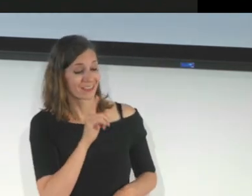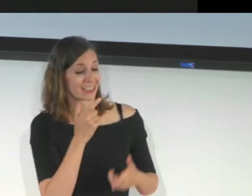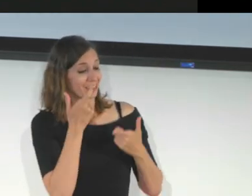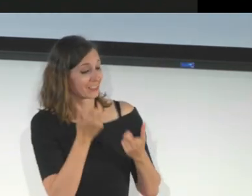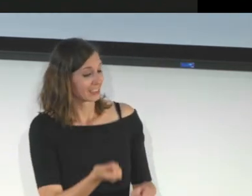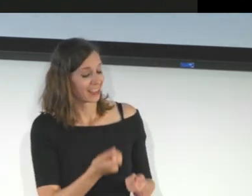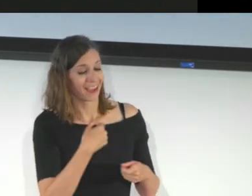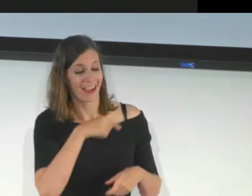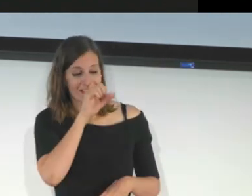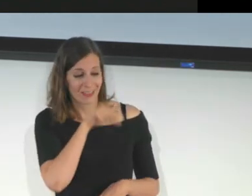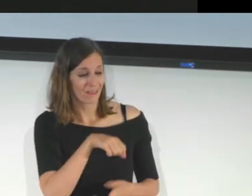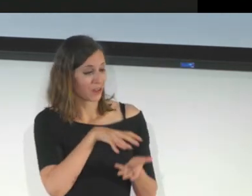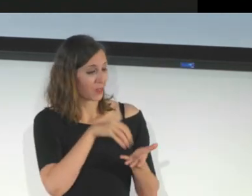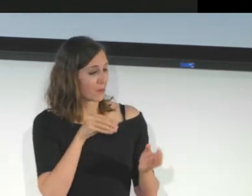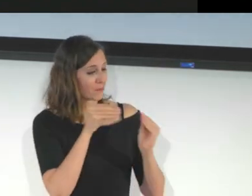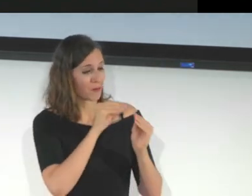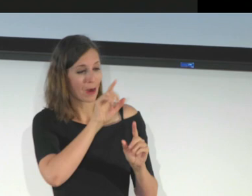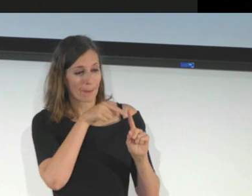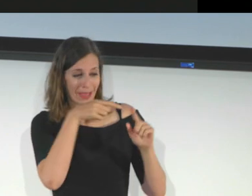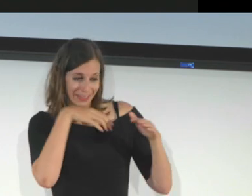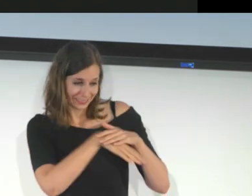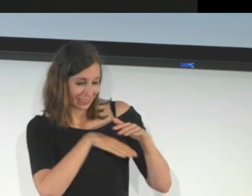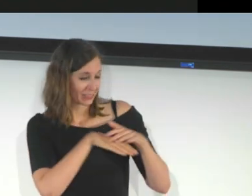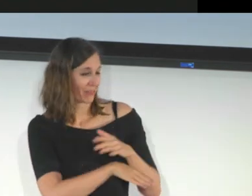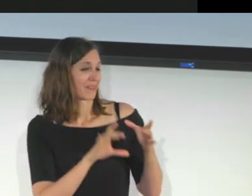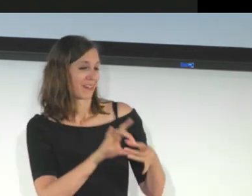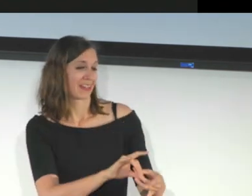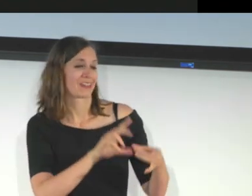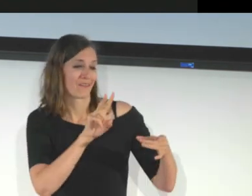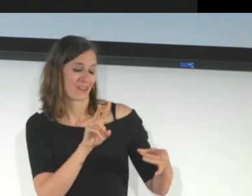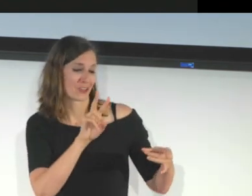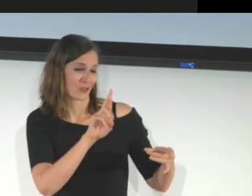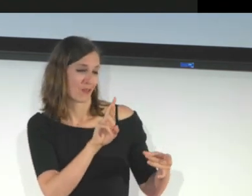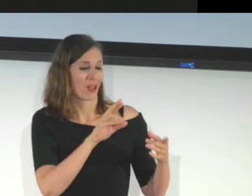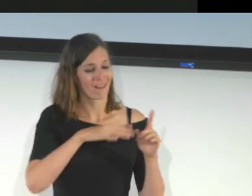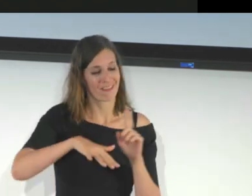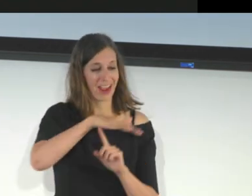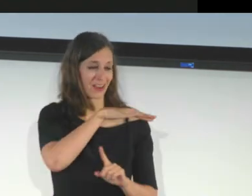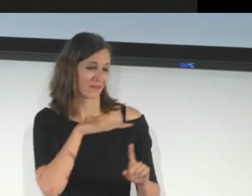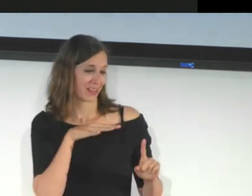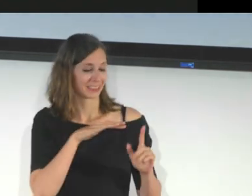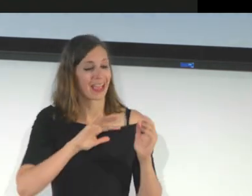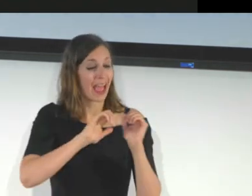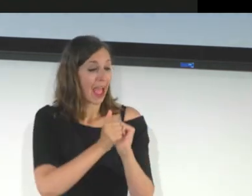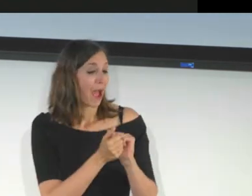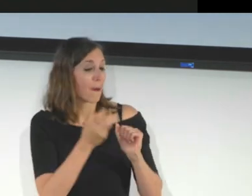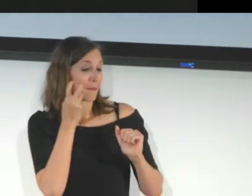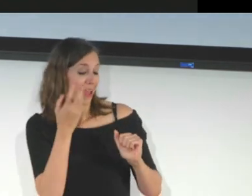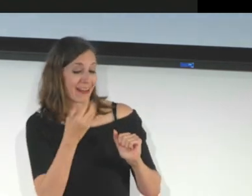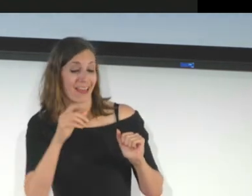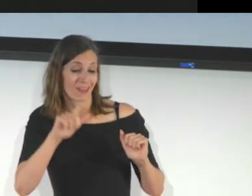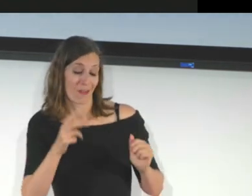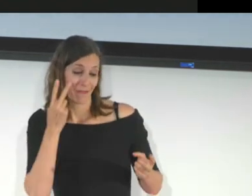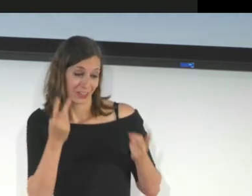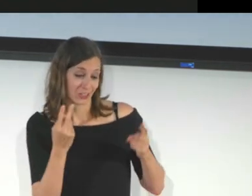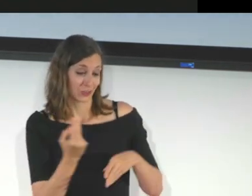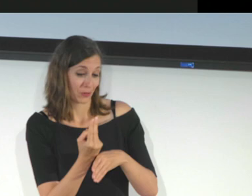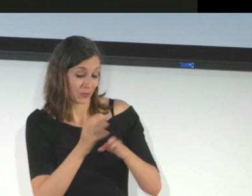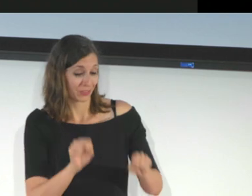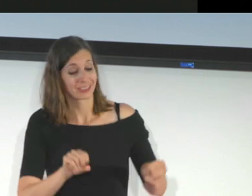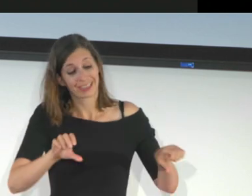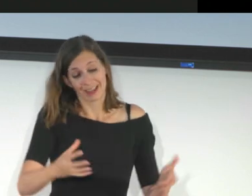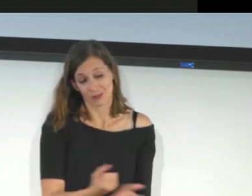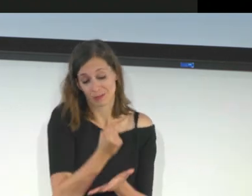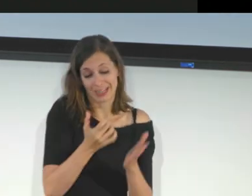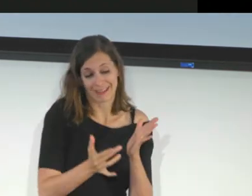Oh, wow, that's so interesting. I'd love to learn more about accessibility in virtual environments and how blind and low vision